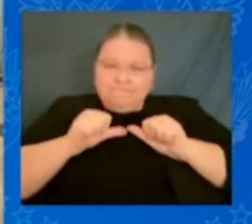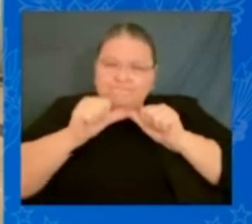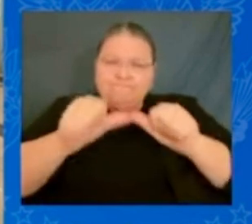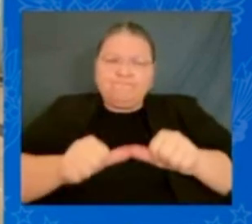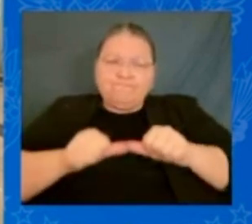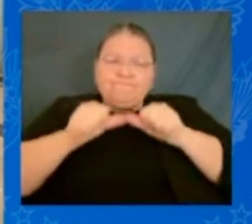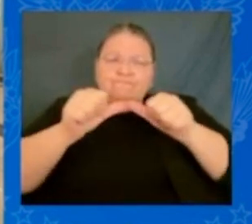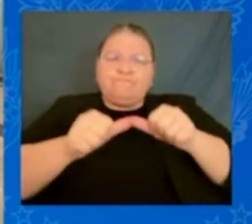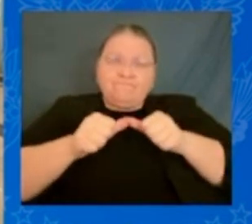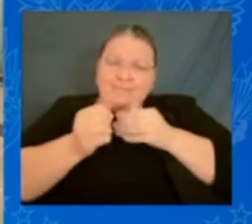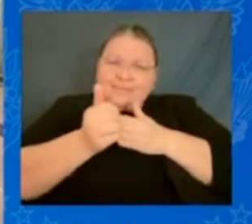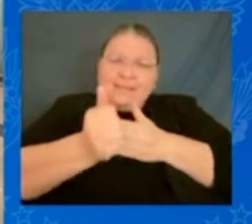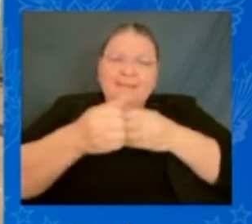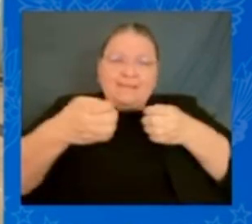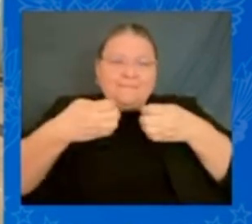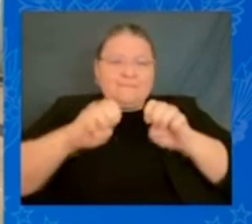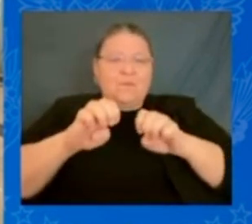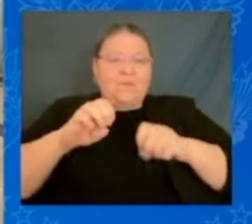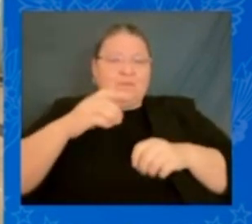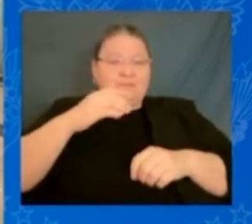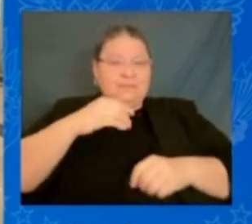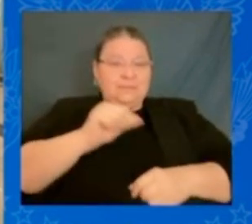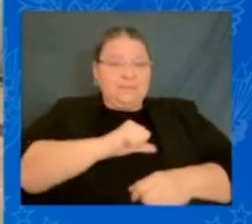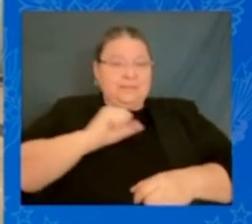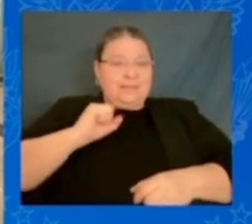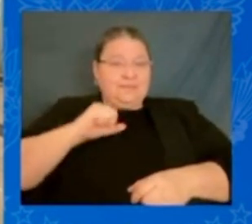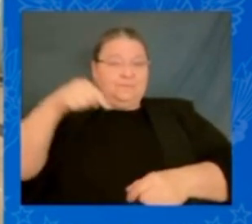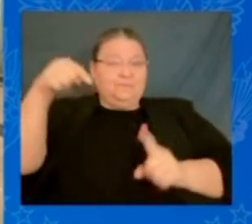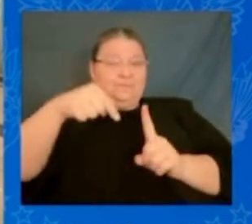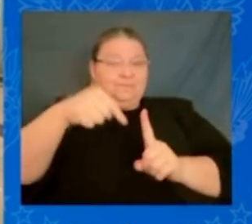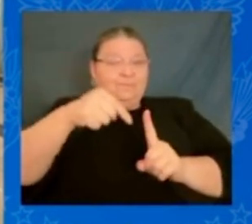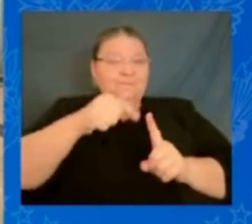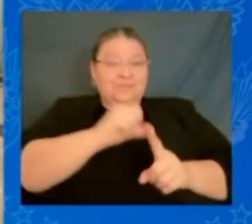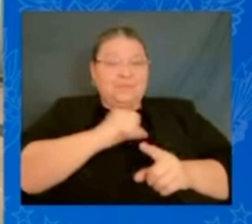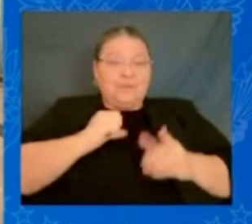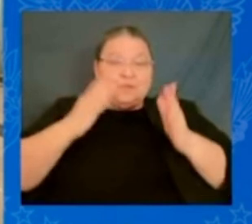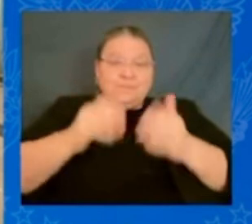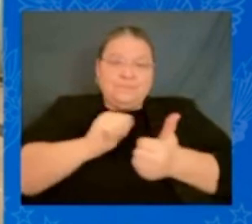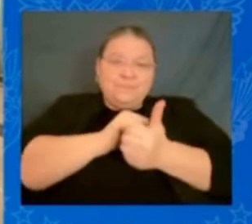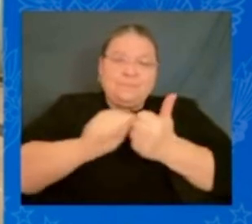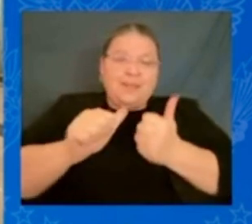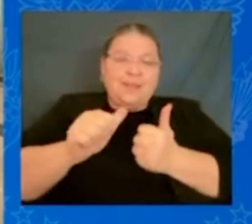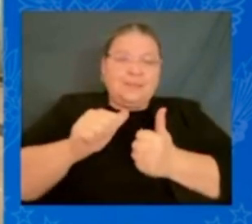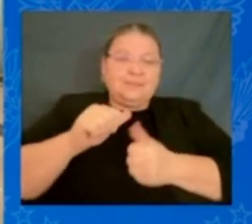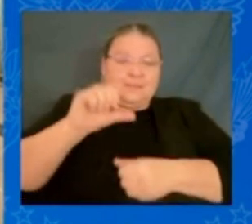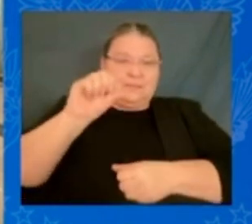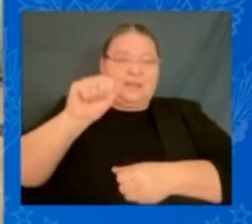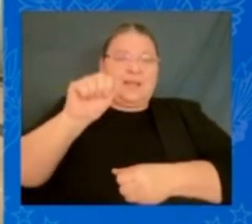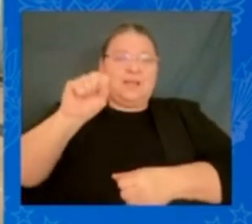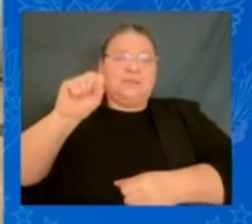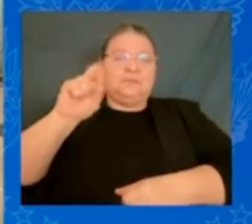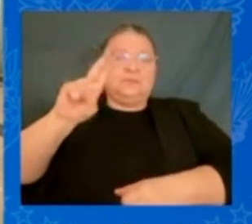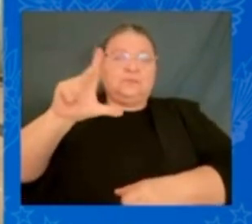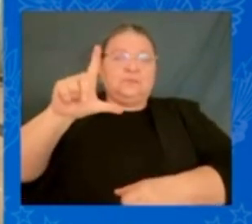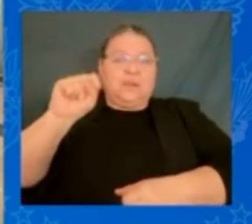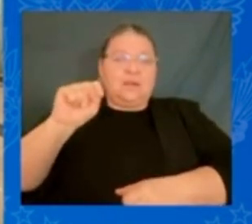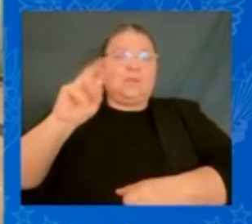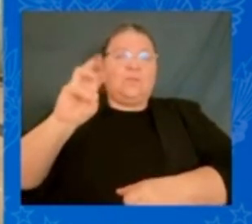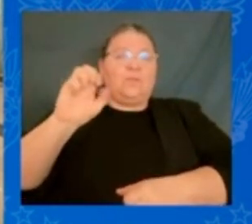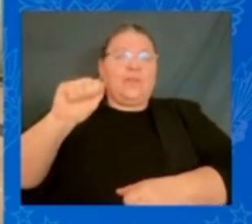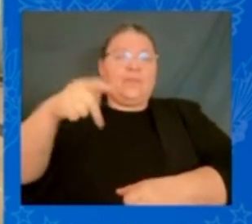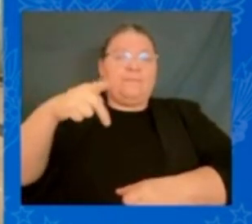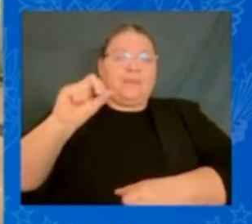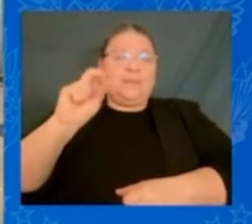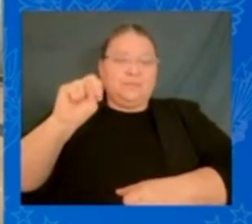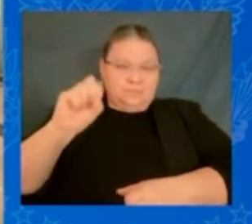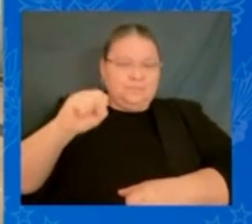senator to pass the assault weapons ban, and we banned assault — we're going to ban assault weapons again. They matter.